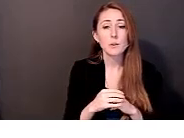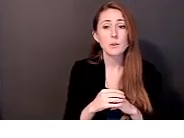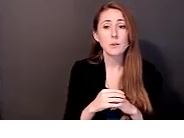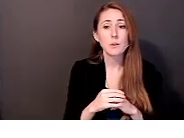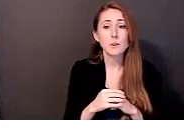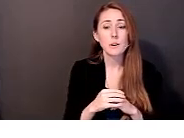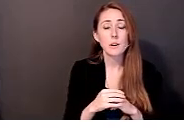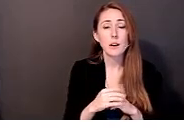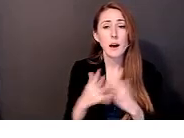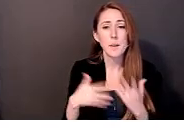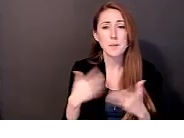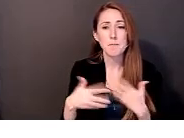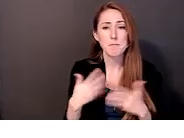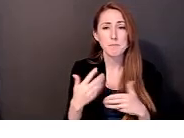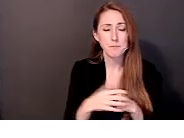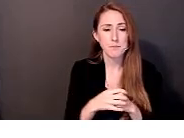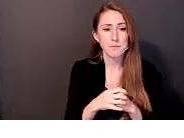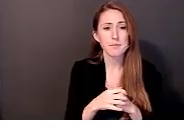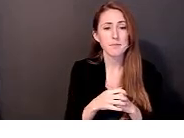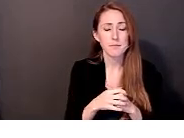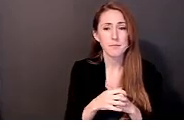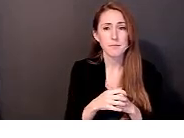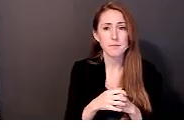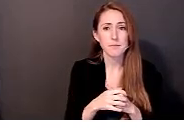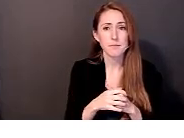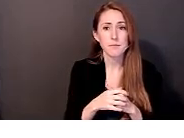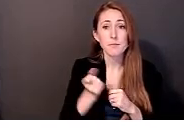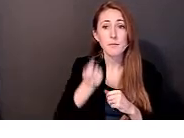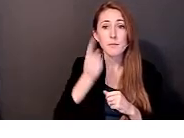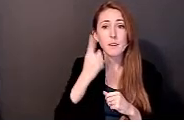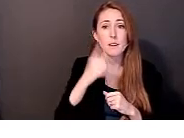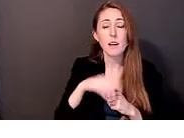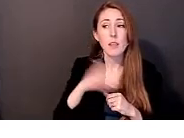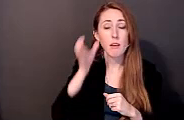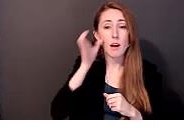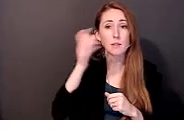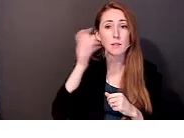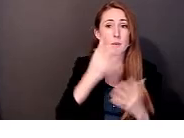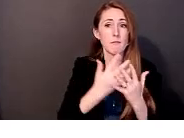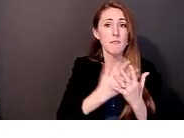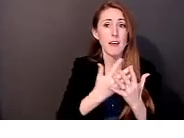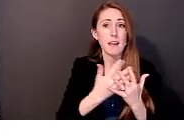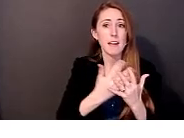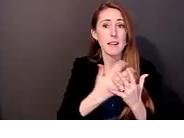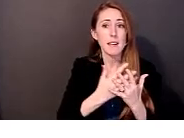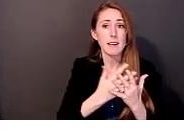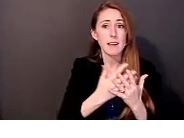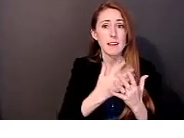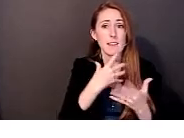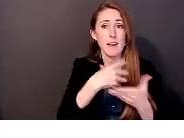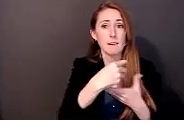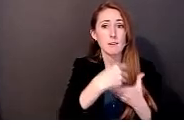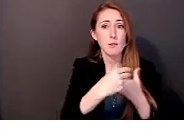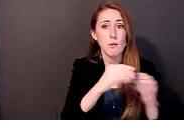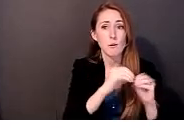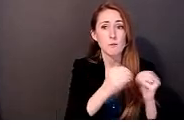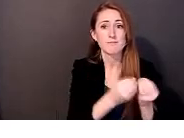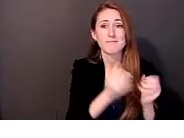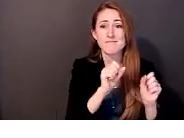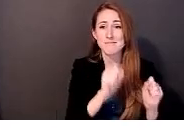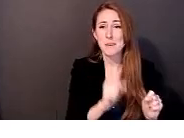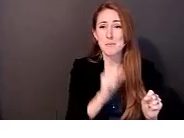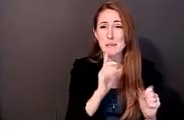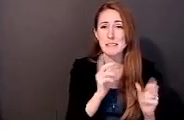However, we noted that the idea of vetting posts of the external organizations could be tricky, because pre-approving the posts